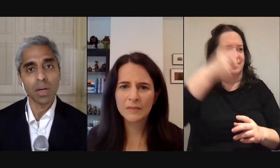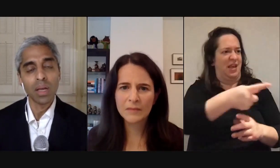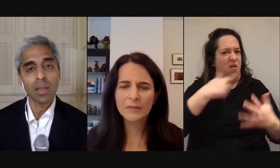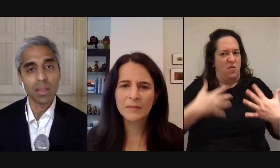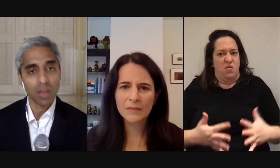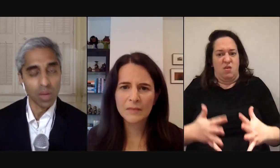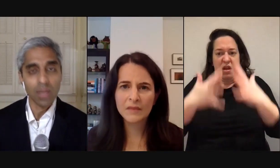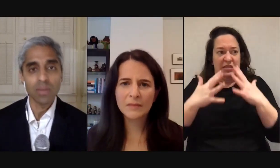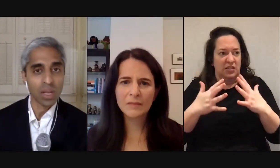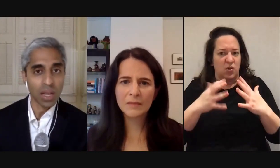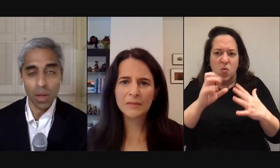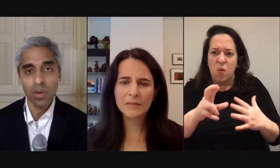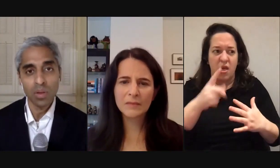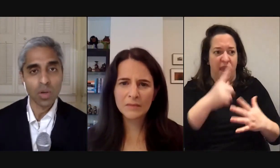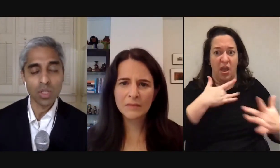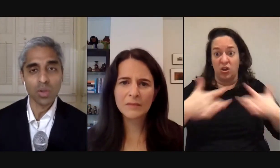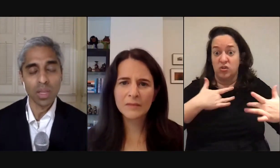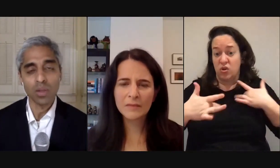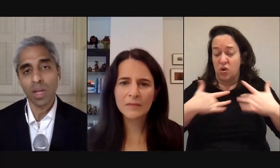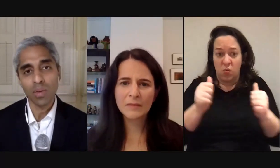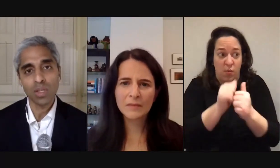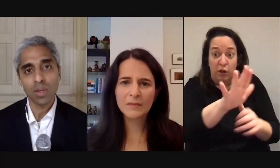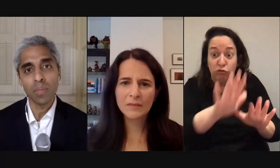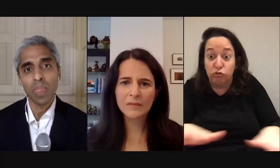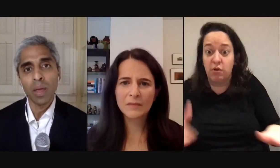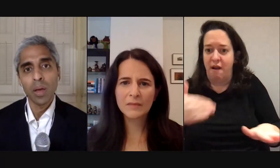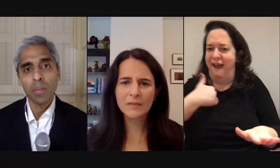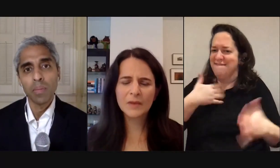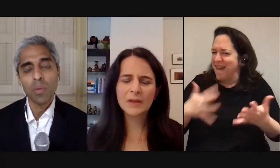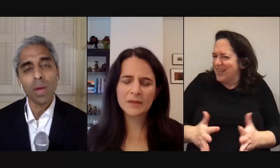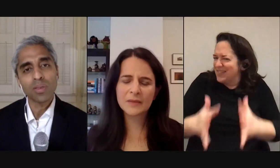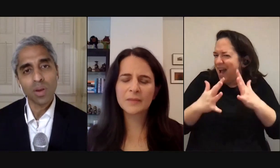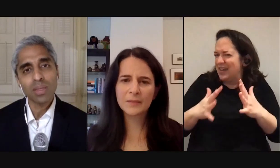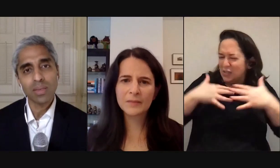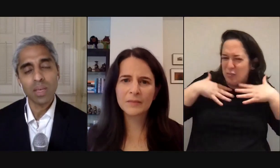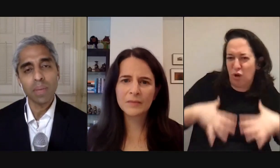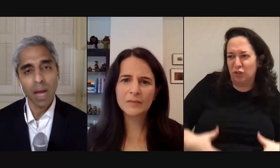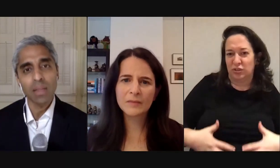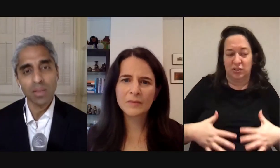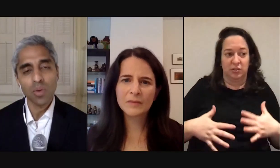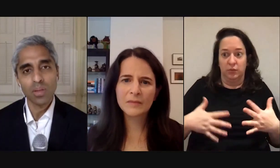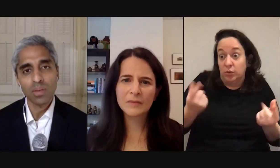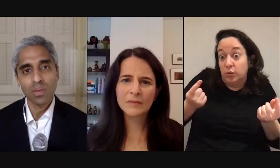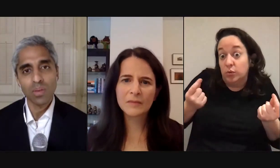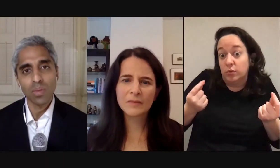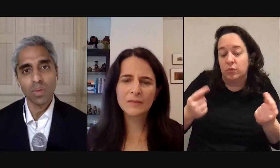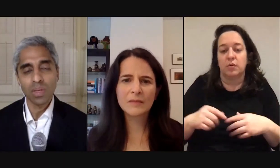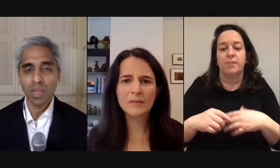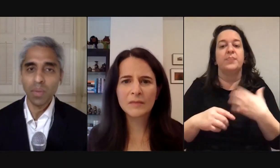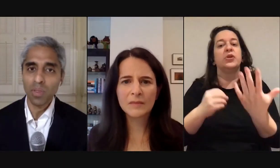among you know kids and other you know children in their generation but what I started to see behind these stories